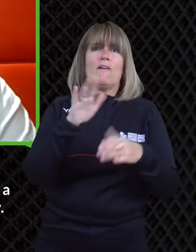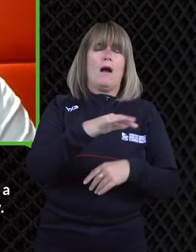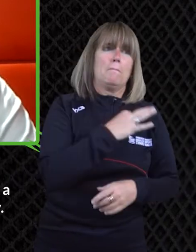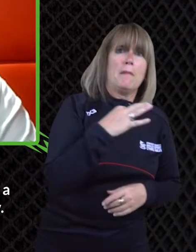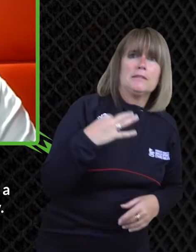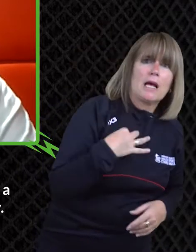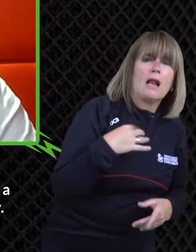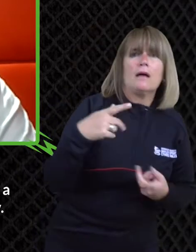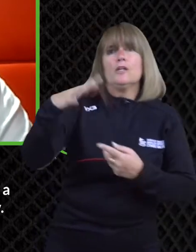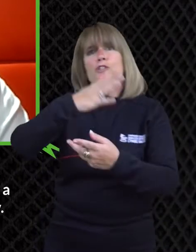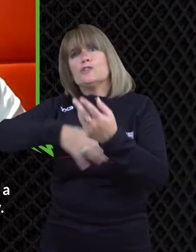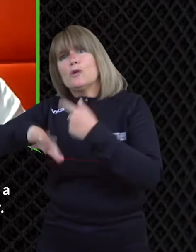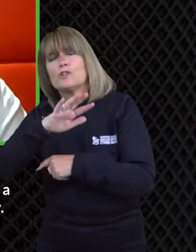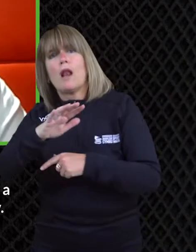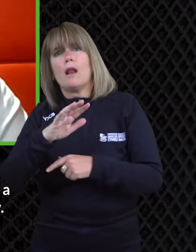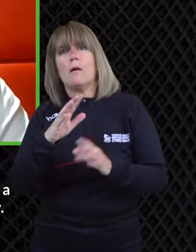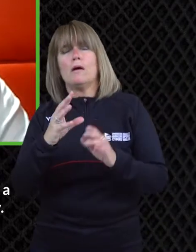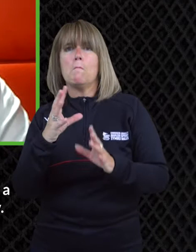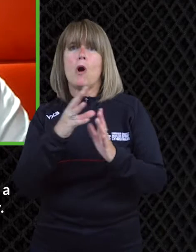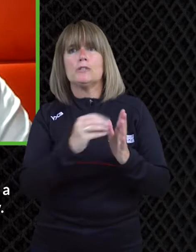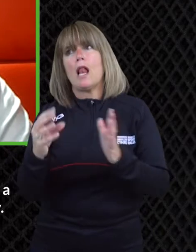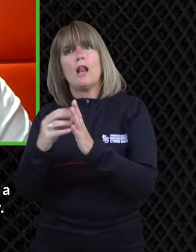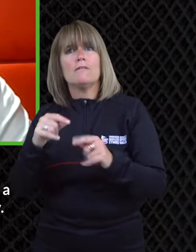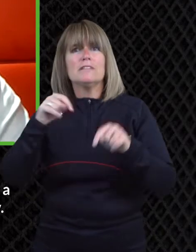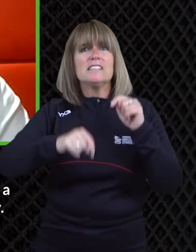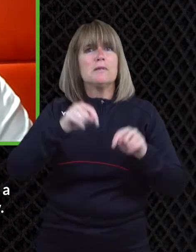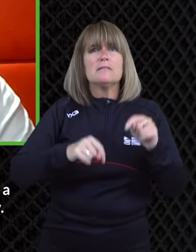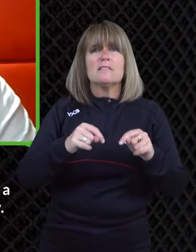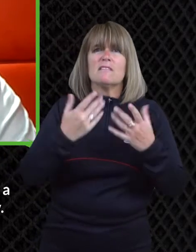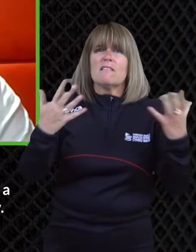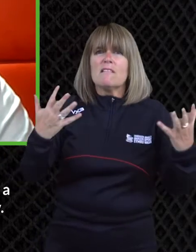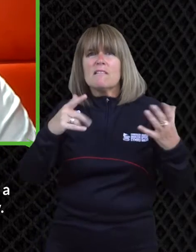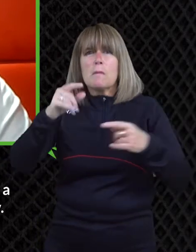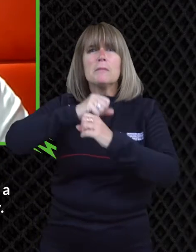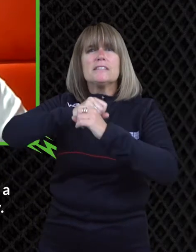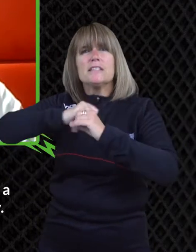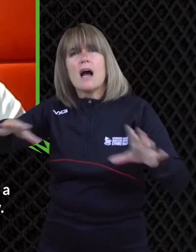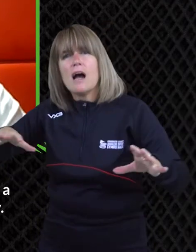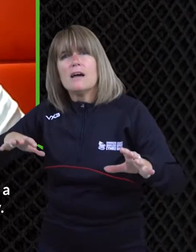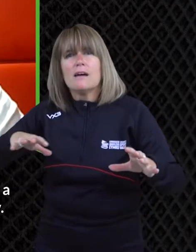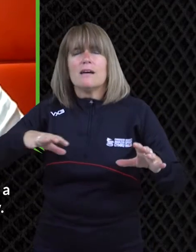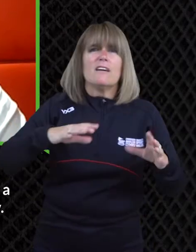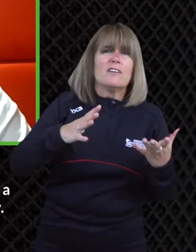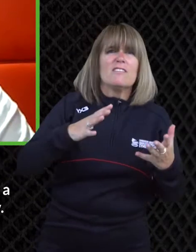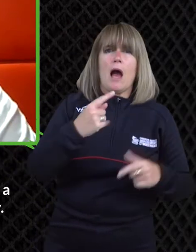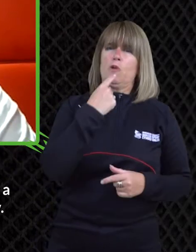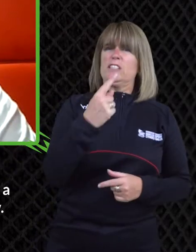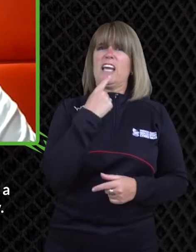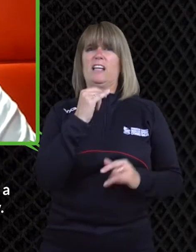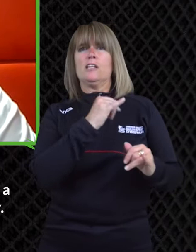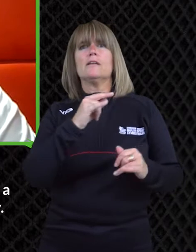can do that um and it's it's important as well to and i think society is changing a lot